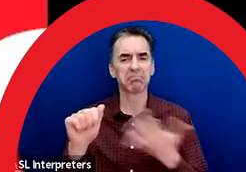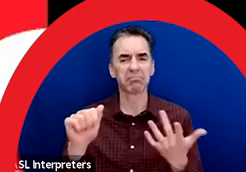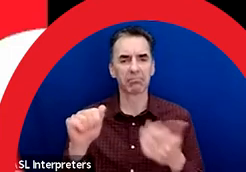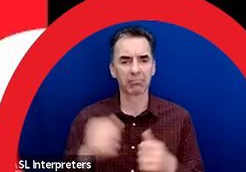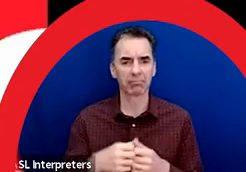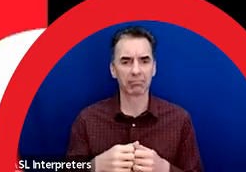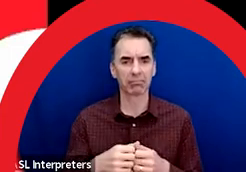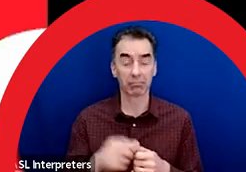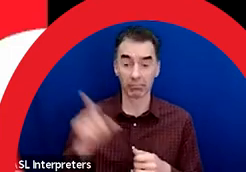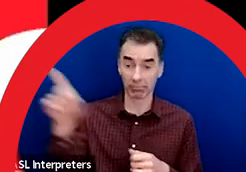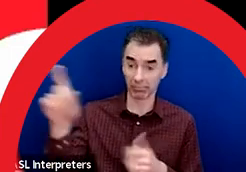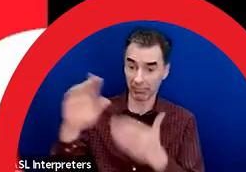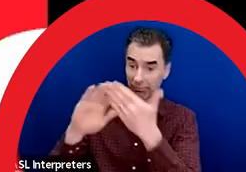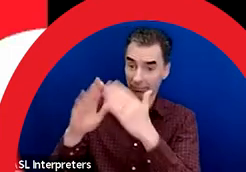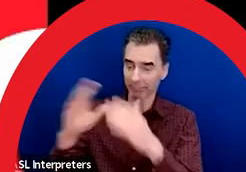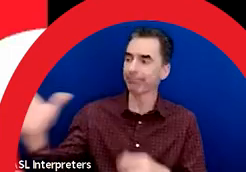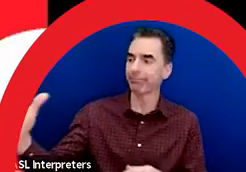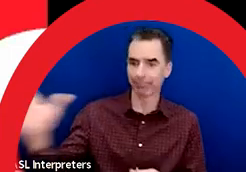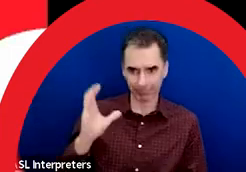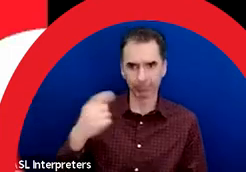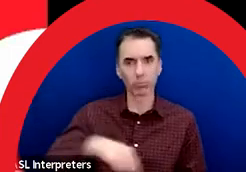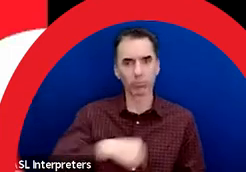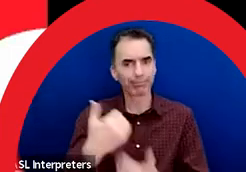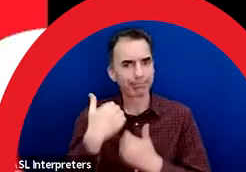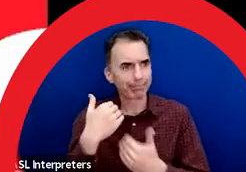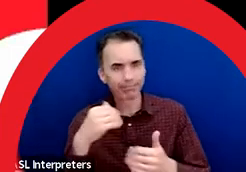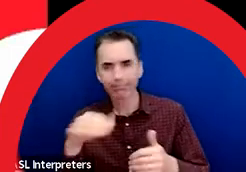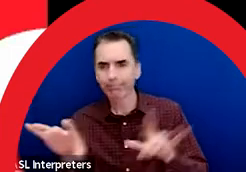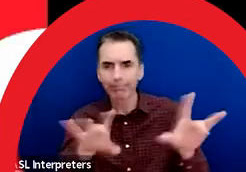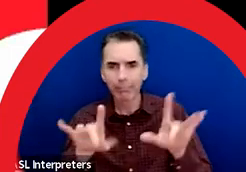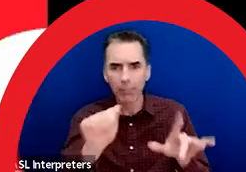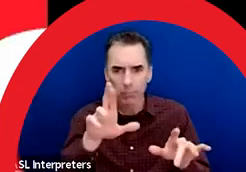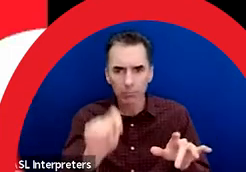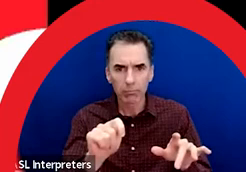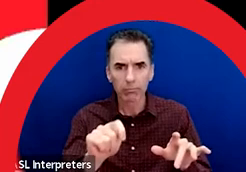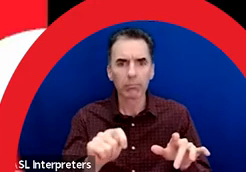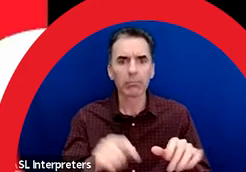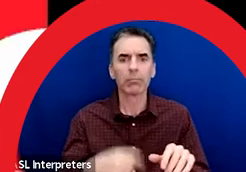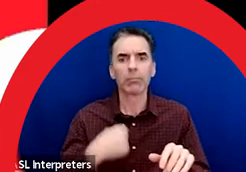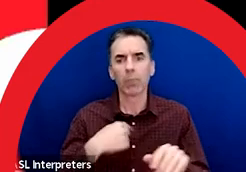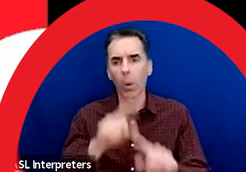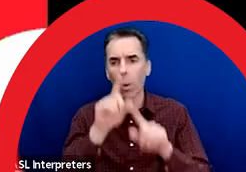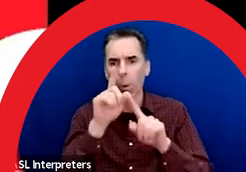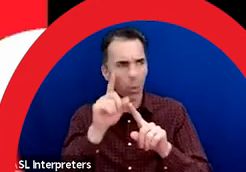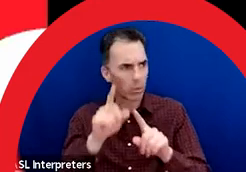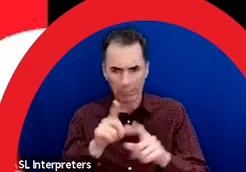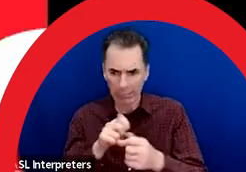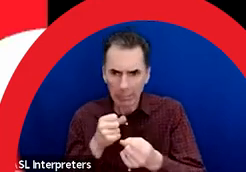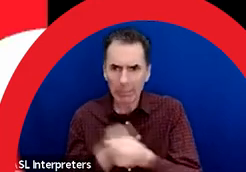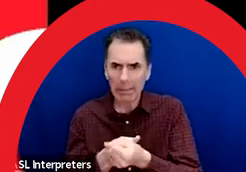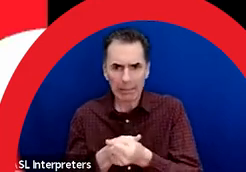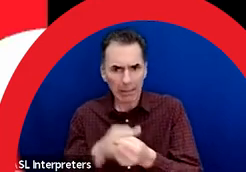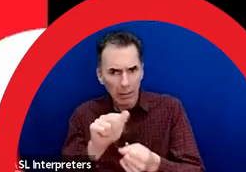Designated Arts Development Authority. Calgary Arts Development supports and strengthens the arts to benefit all Calgarians.